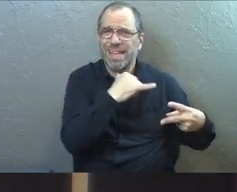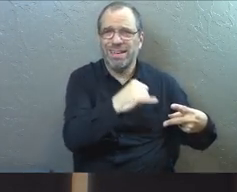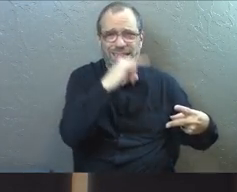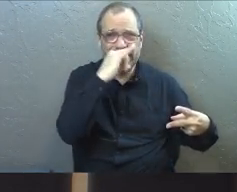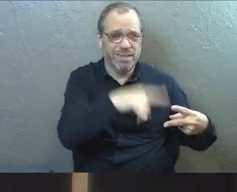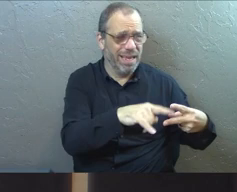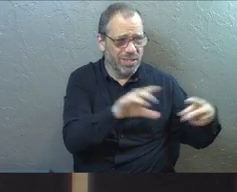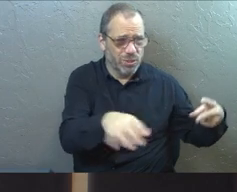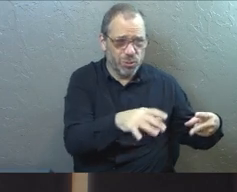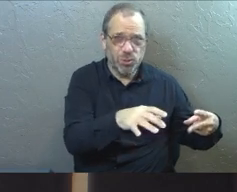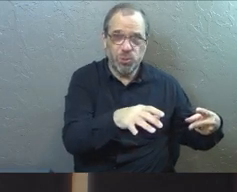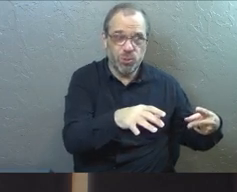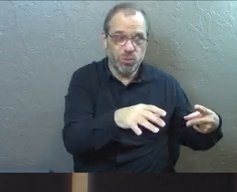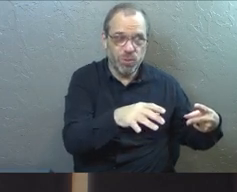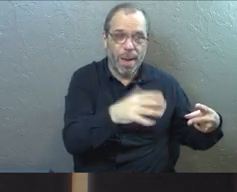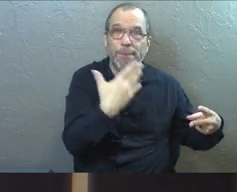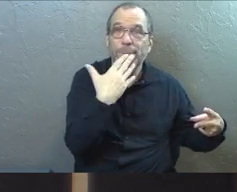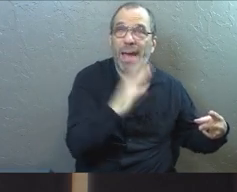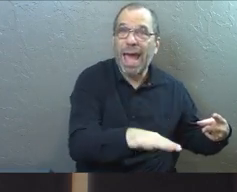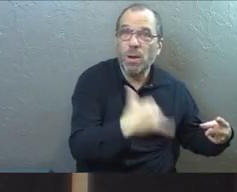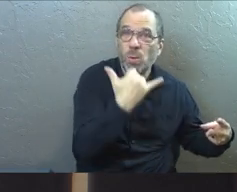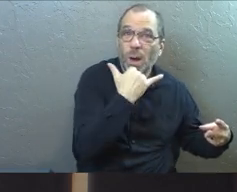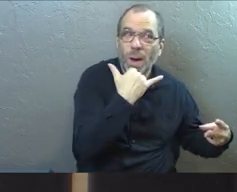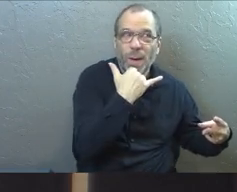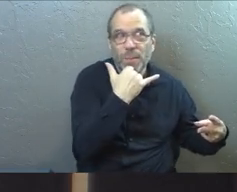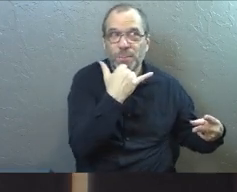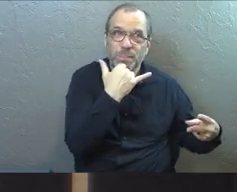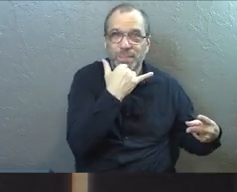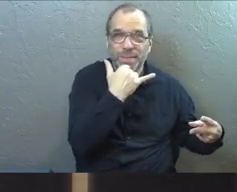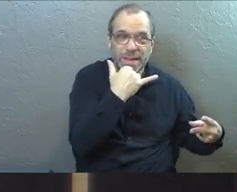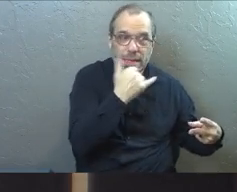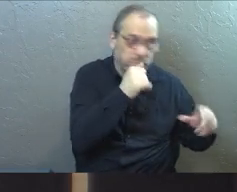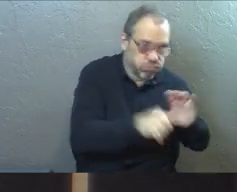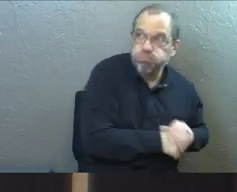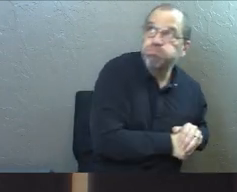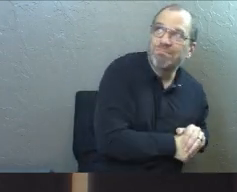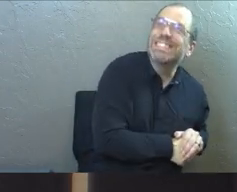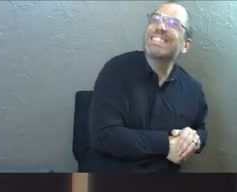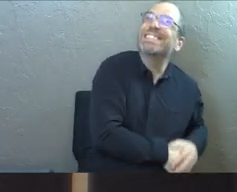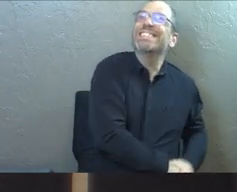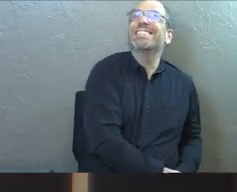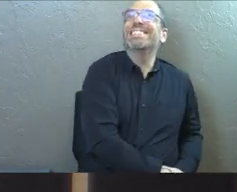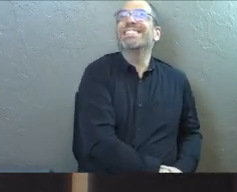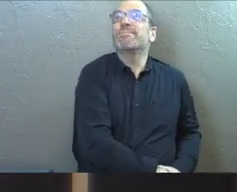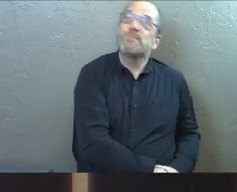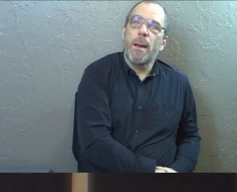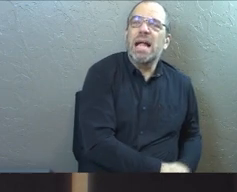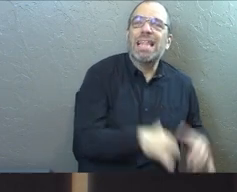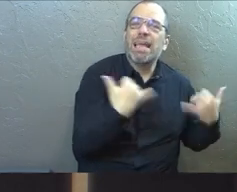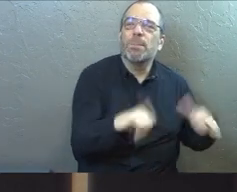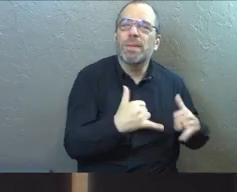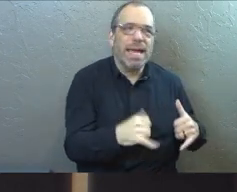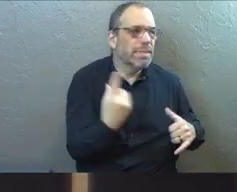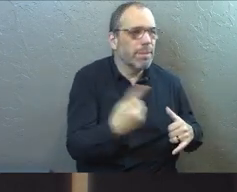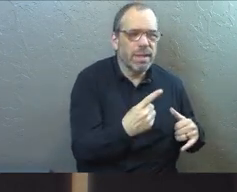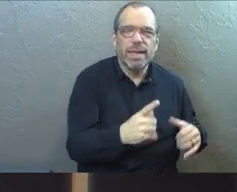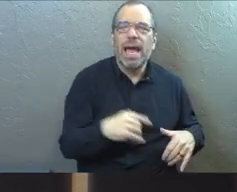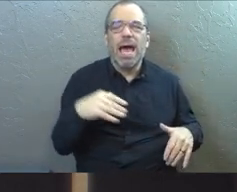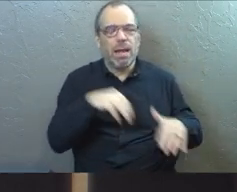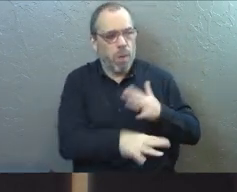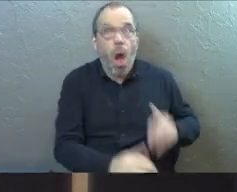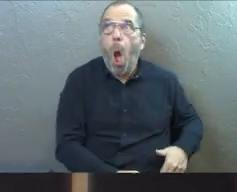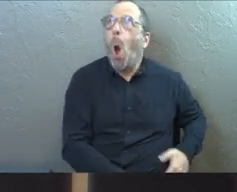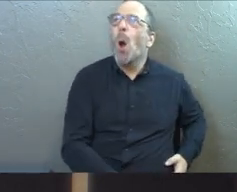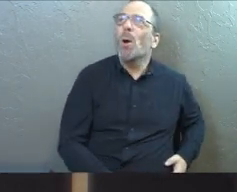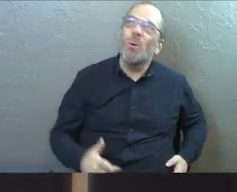when they're doing something that they shouldn't be doing. There's this immediate, like, I'm hiding what I was doing. Like, they're playing with something they're not supposed to play. And I walk in